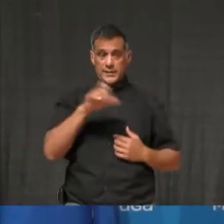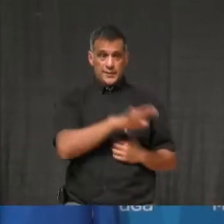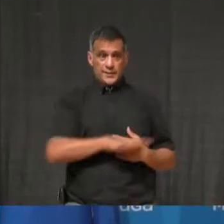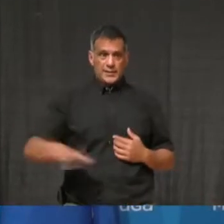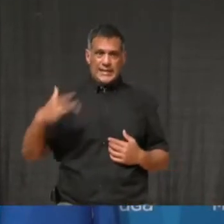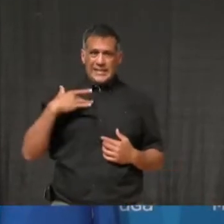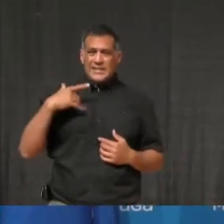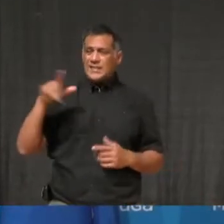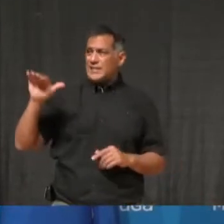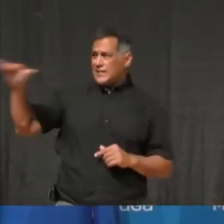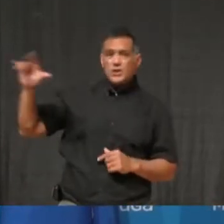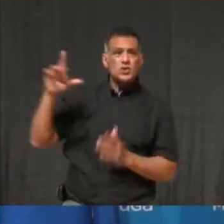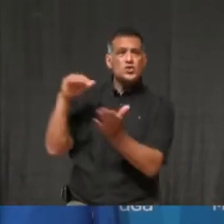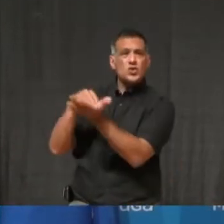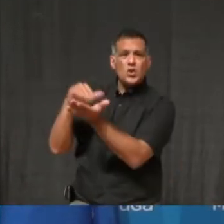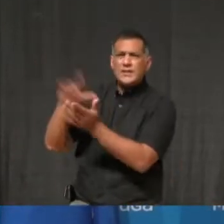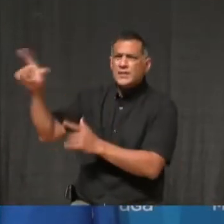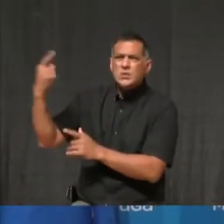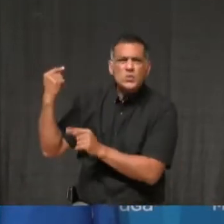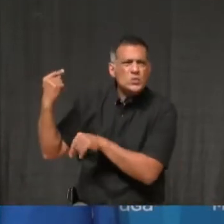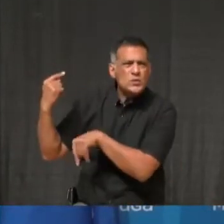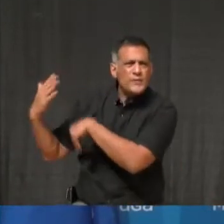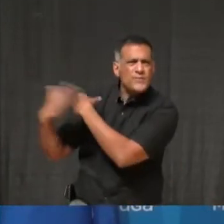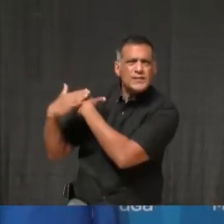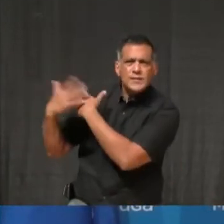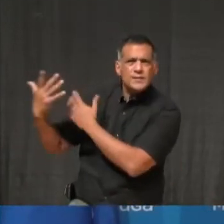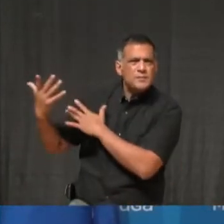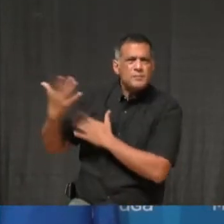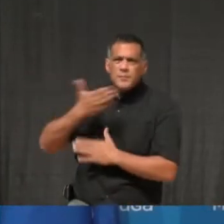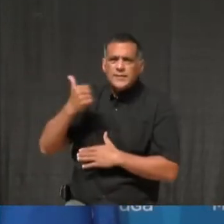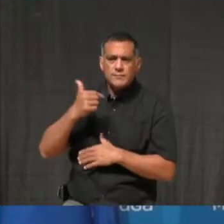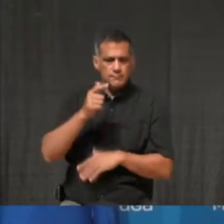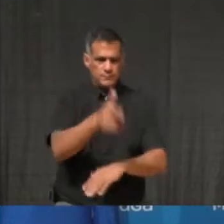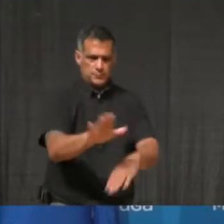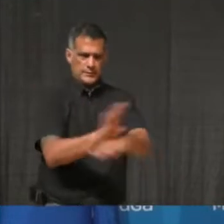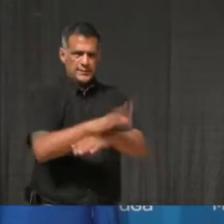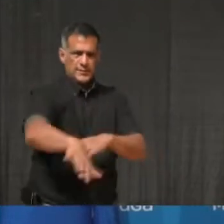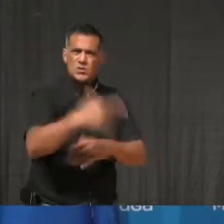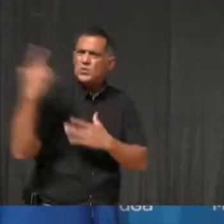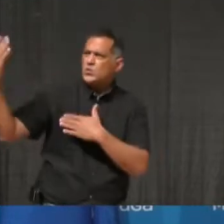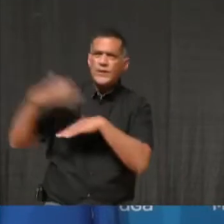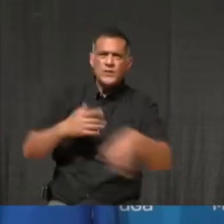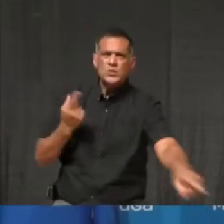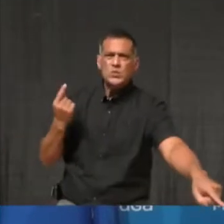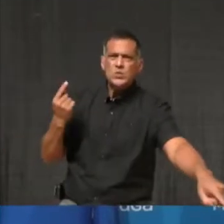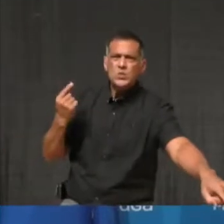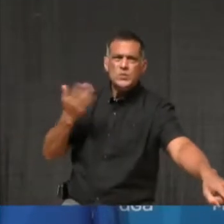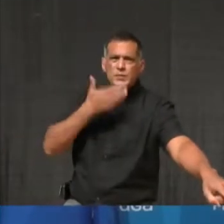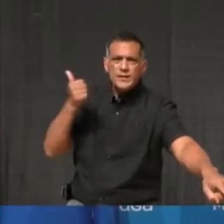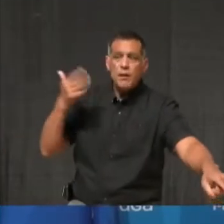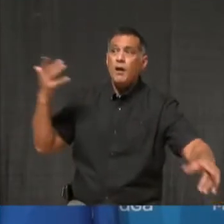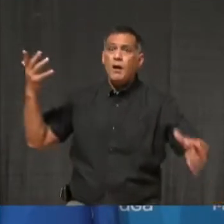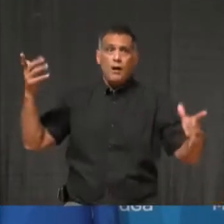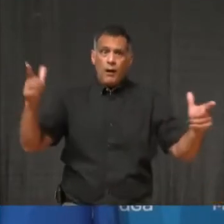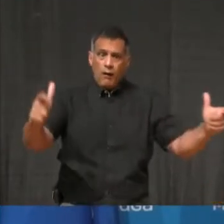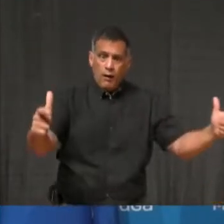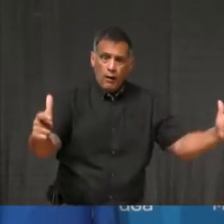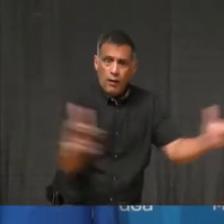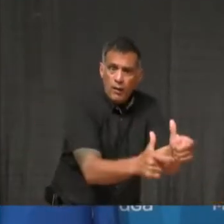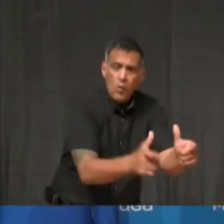would need to be made to help businesses safely reopen, such as reducing capacity in bars, early closings in